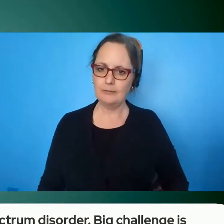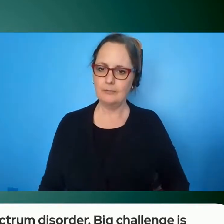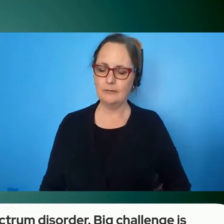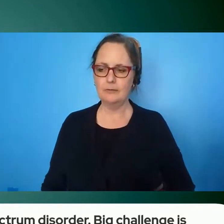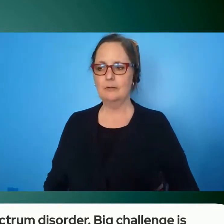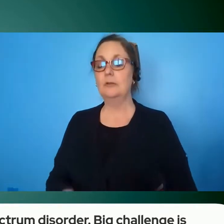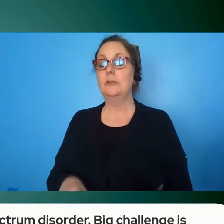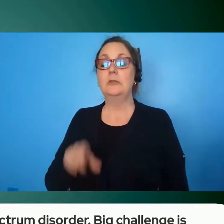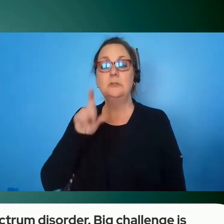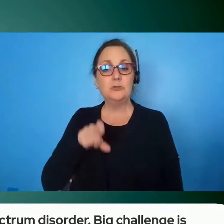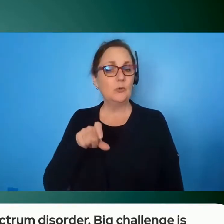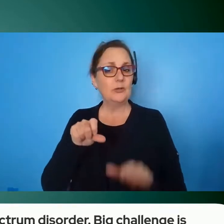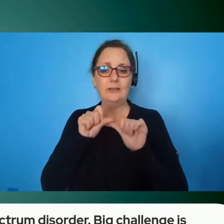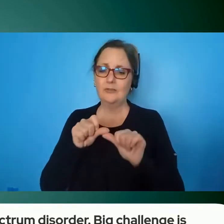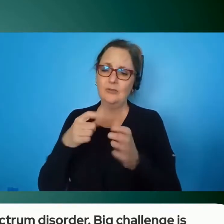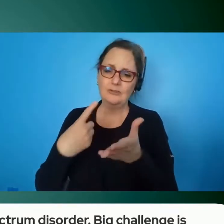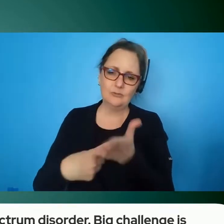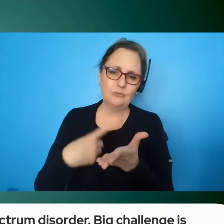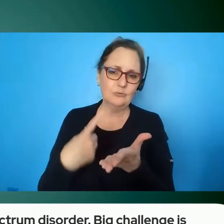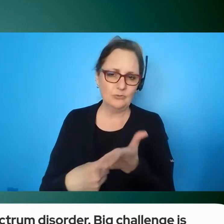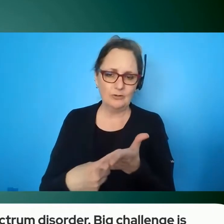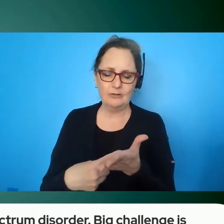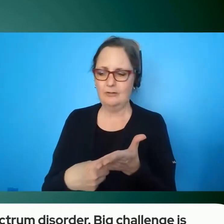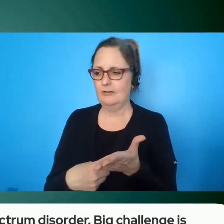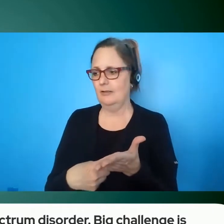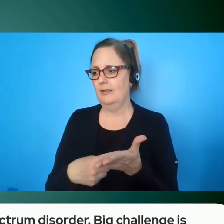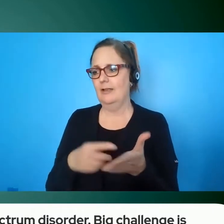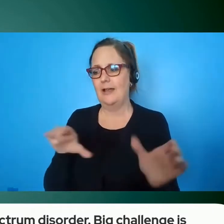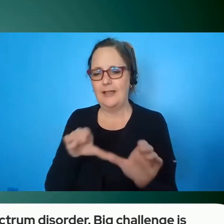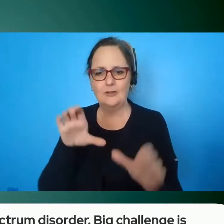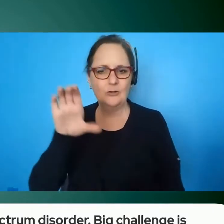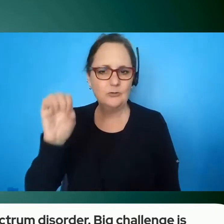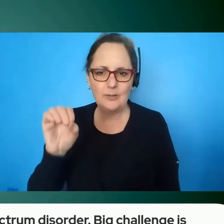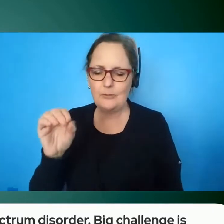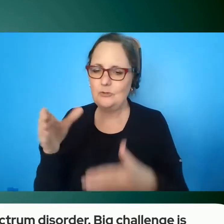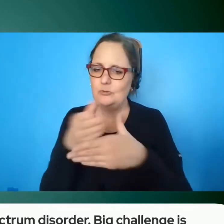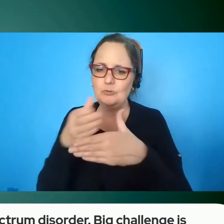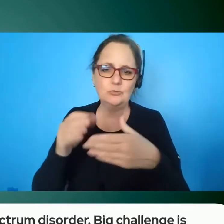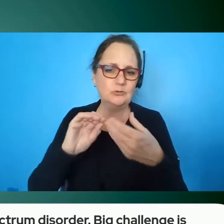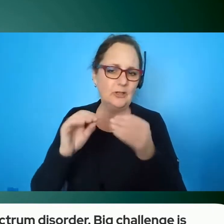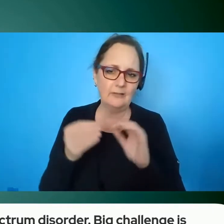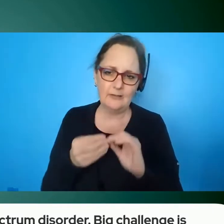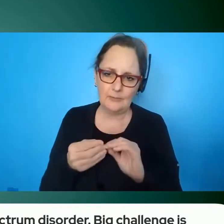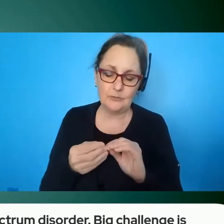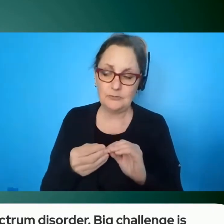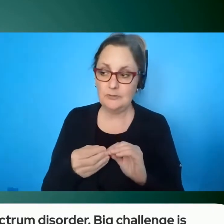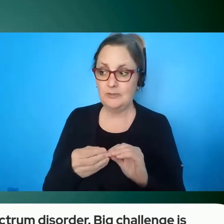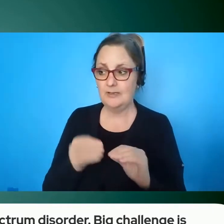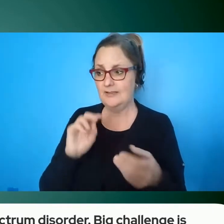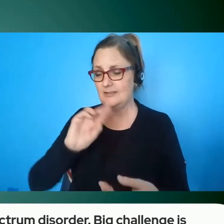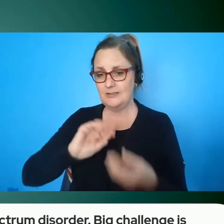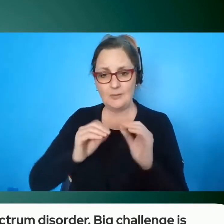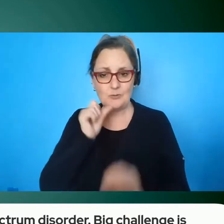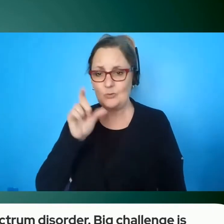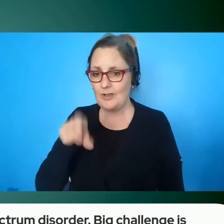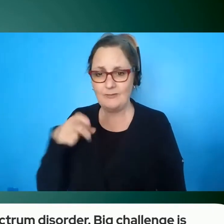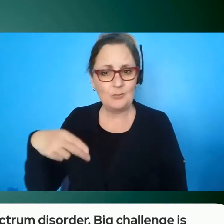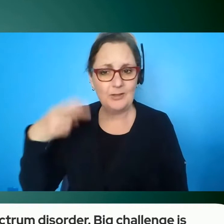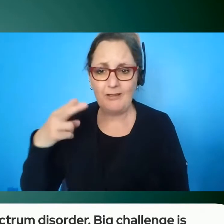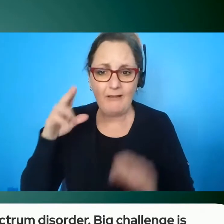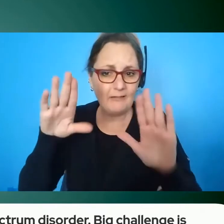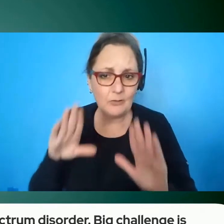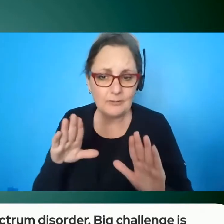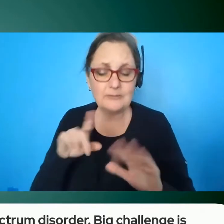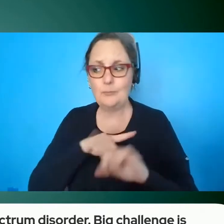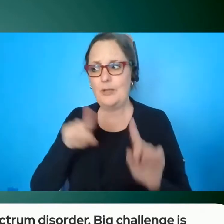to talk about this i encourage any company to be transparent about their numbers they do not have to be awesome but they do need to be talked